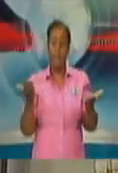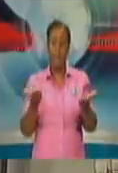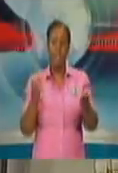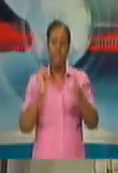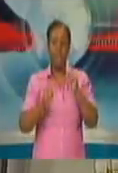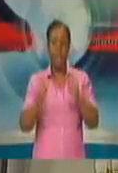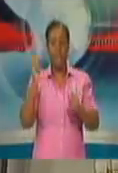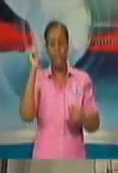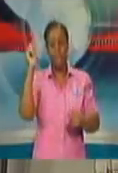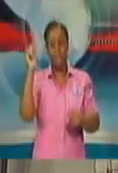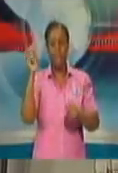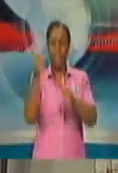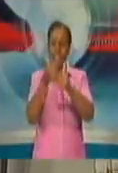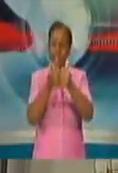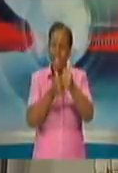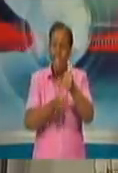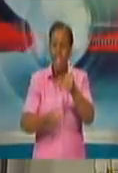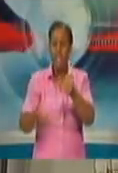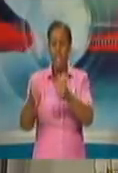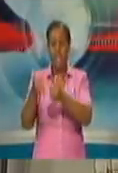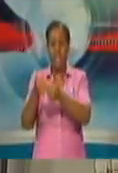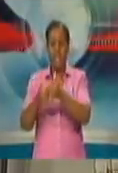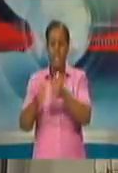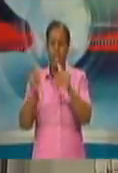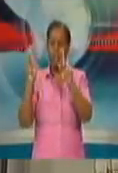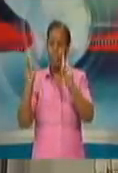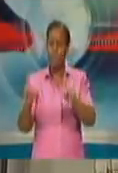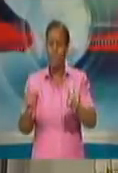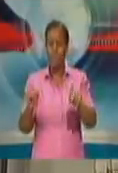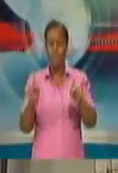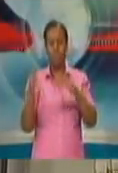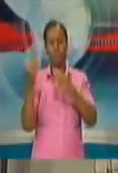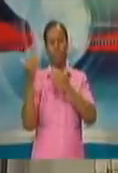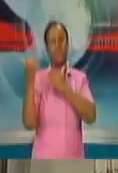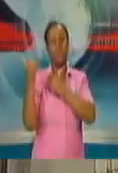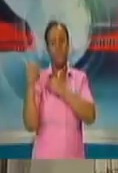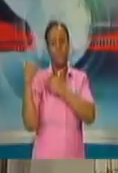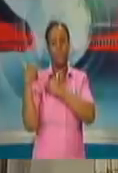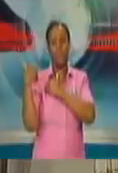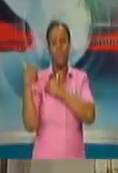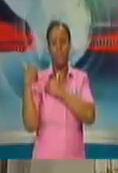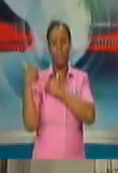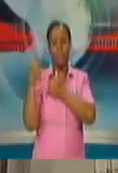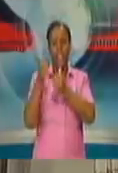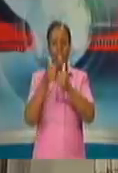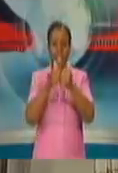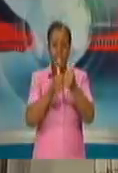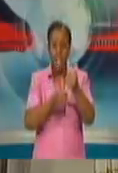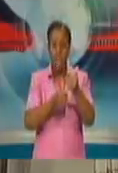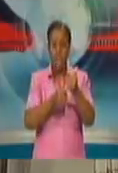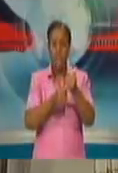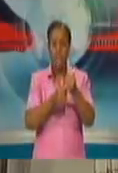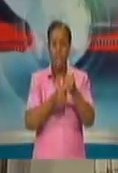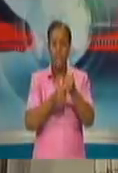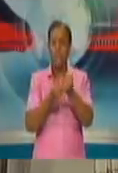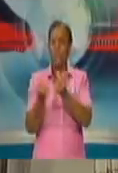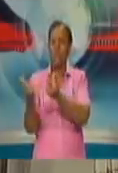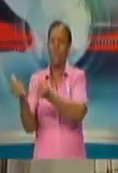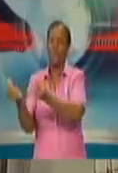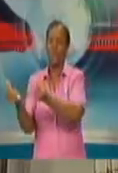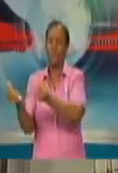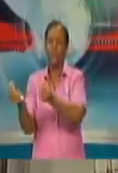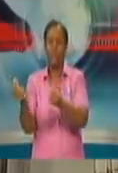responsibility. How each person can now play their part. Some have been doing it